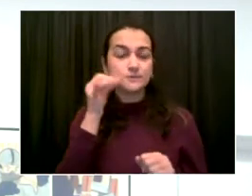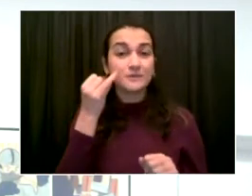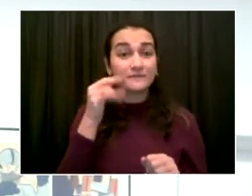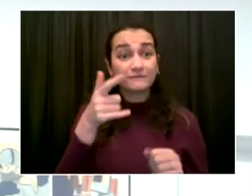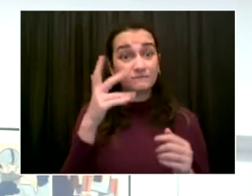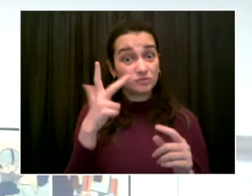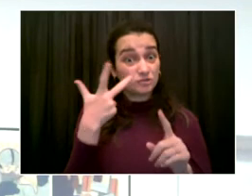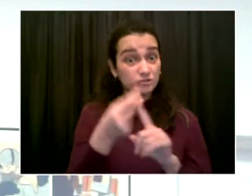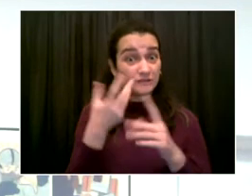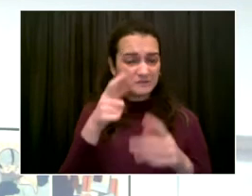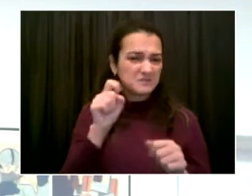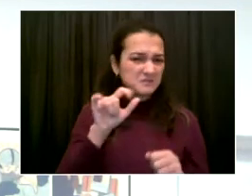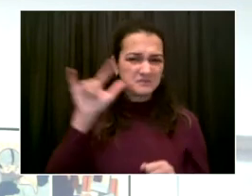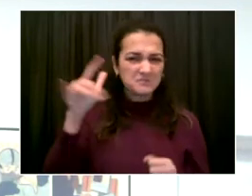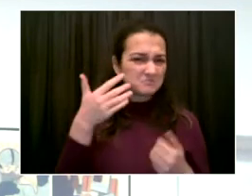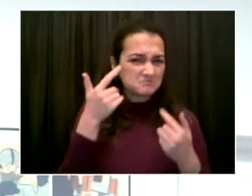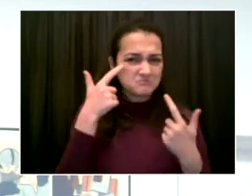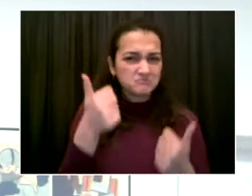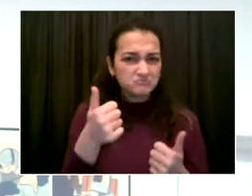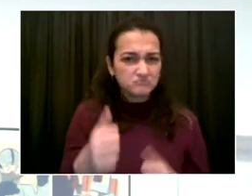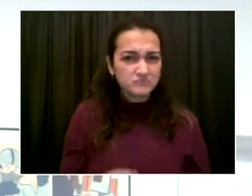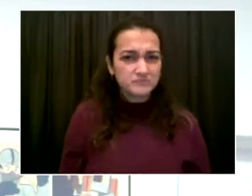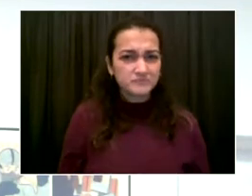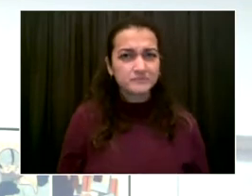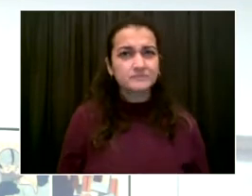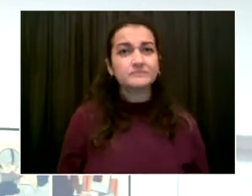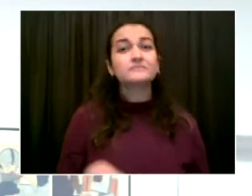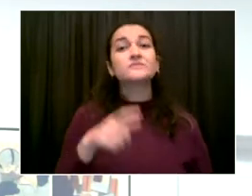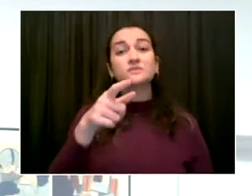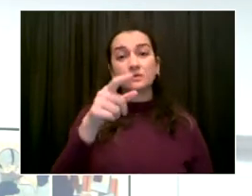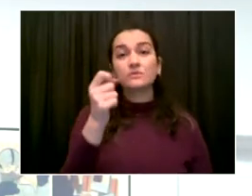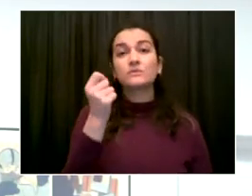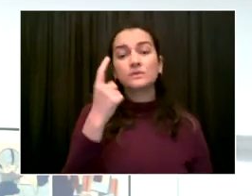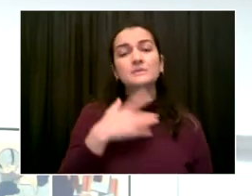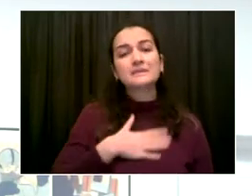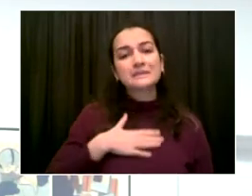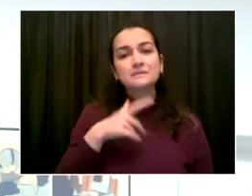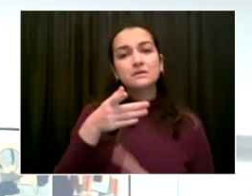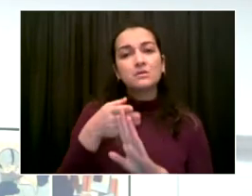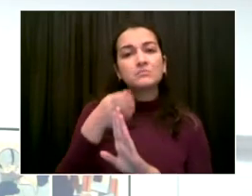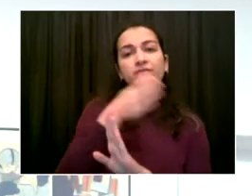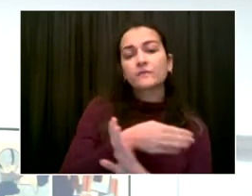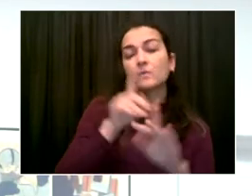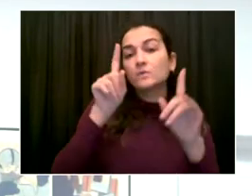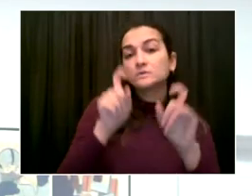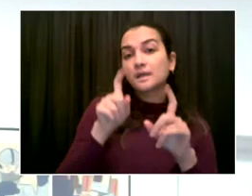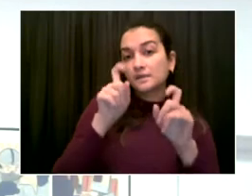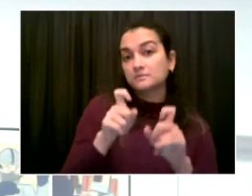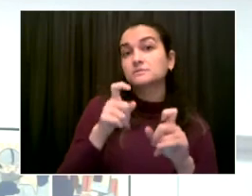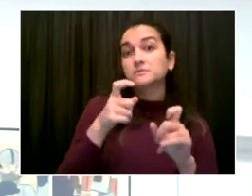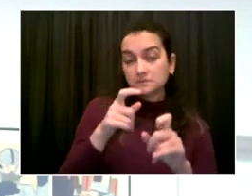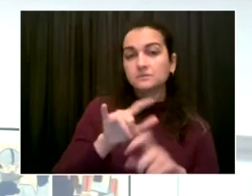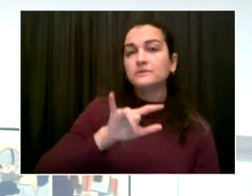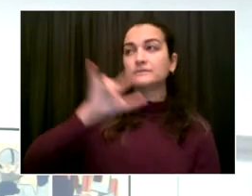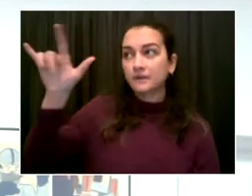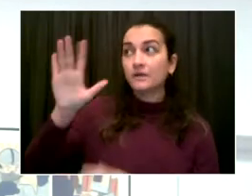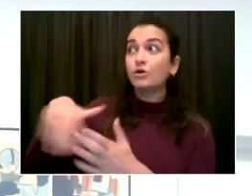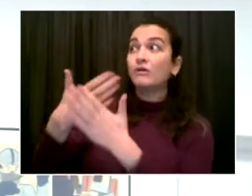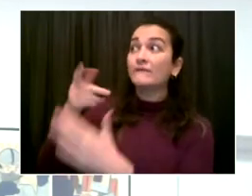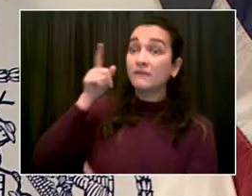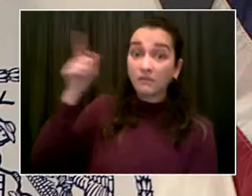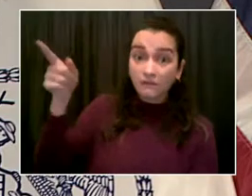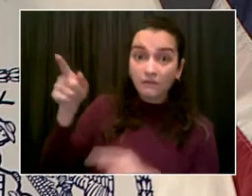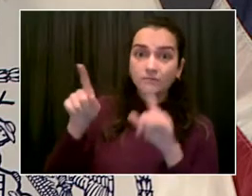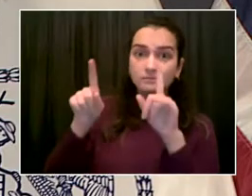wear their face coverings in transit. Thank you. Thank you. Go ahead. Our last question for today goes to Abu from Bangla Pachaka.